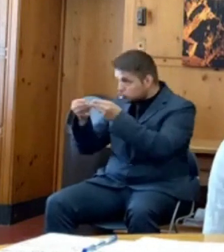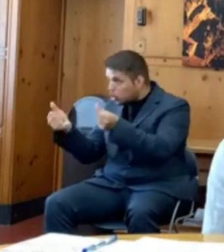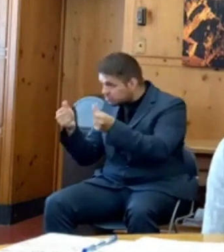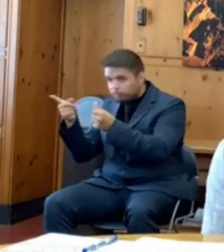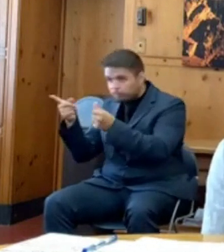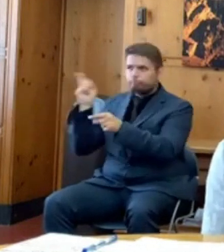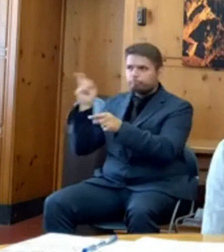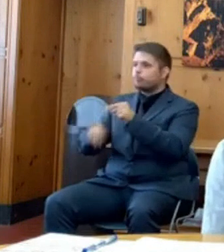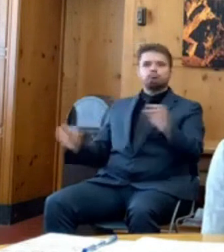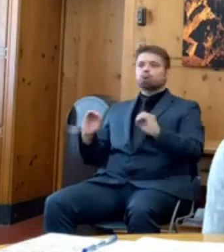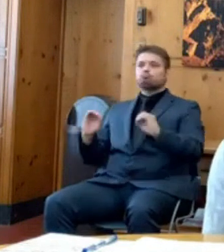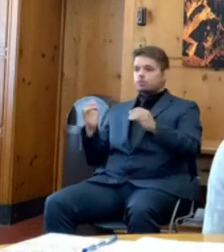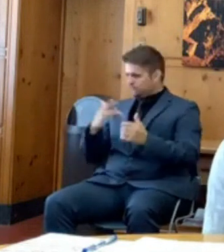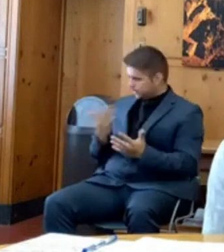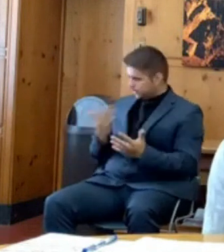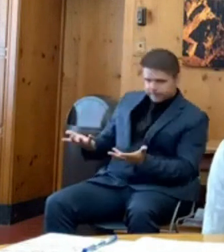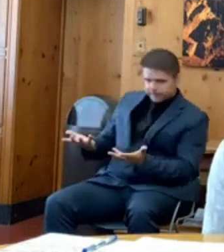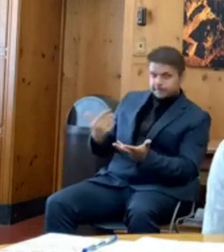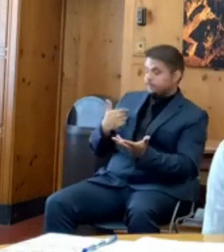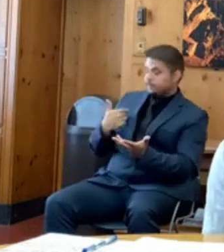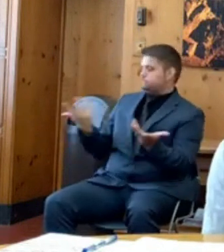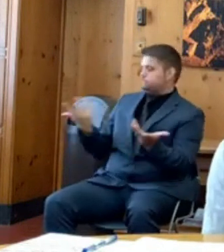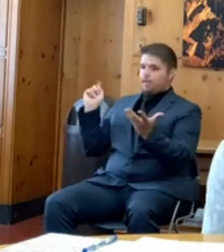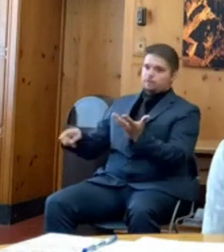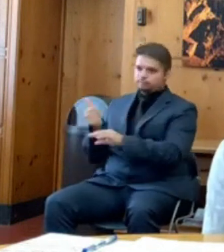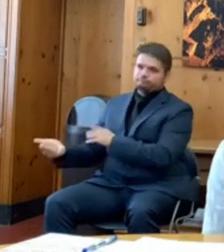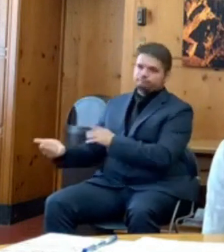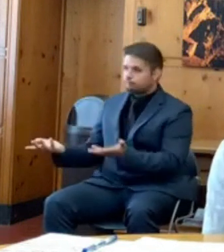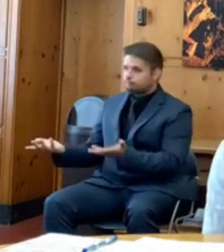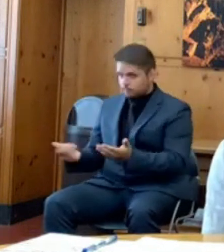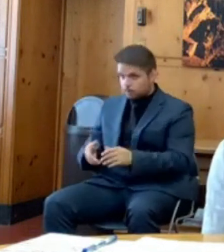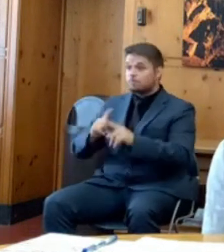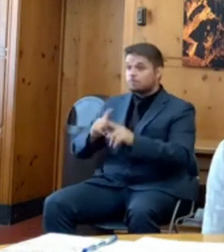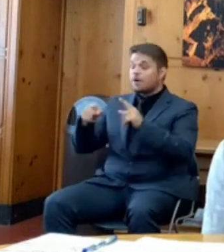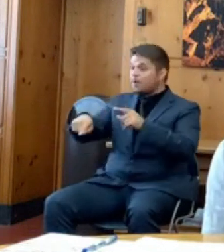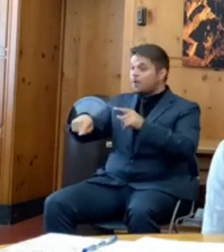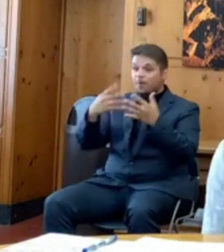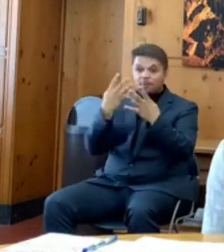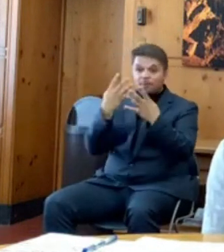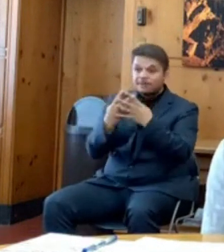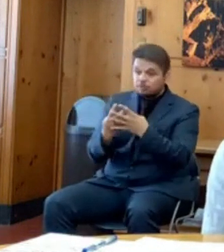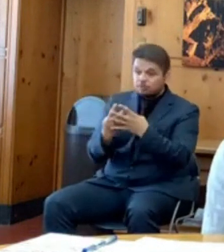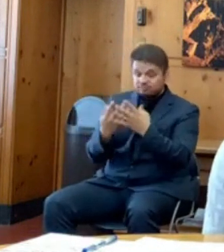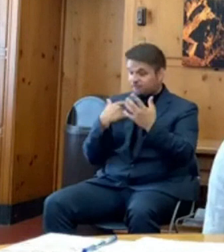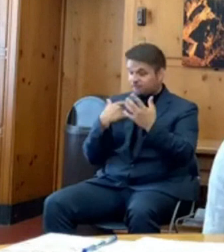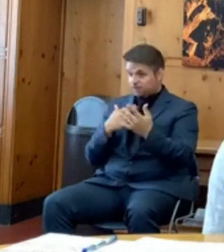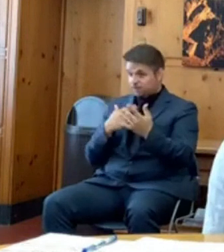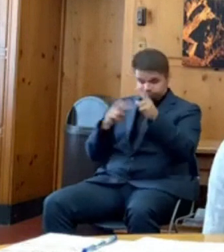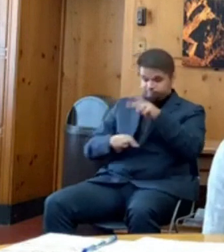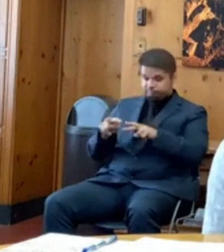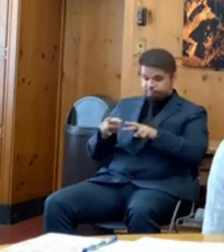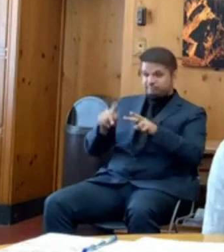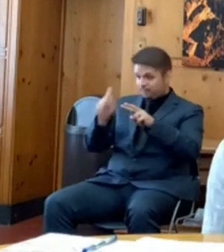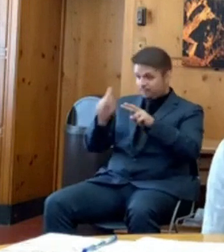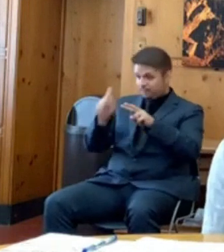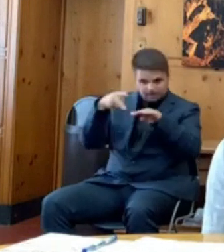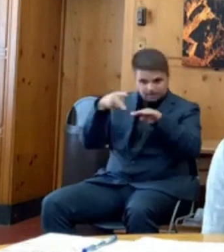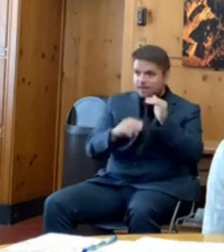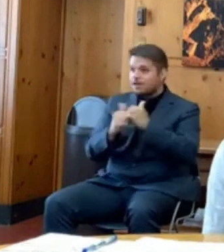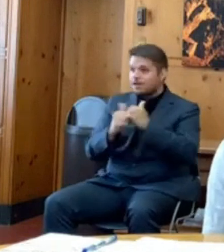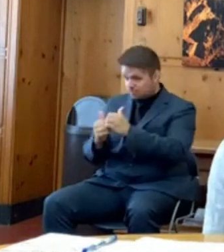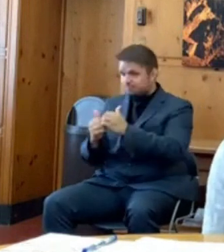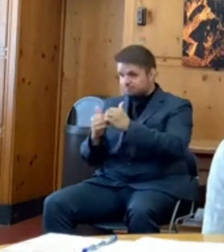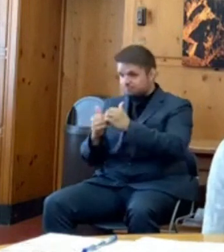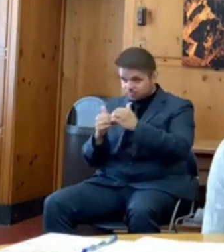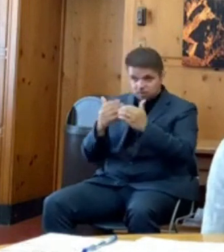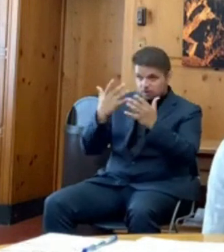prisons, I said I'm really clear we're exploring all options available to me in terms of my executive authority, and